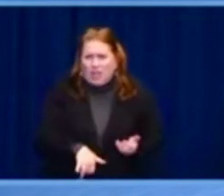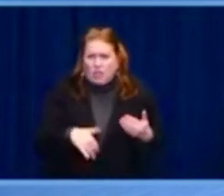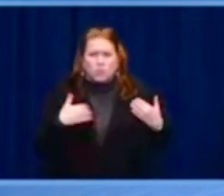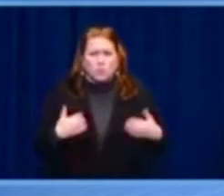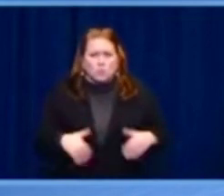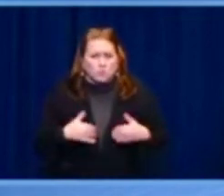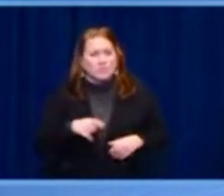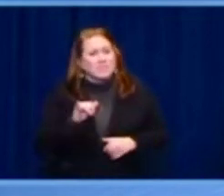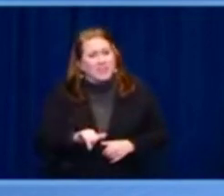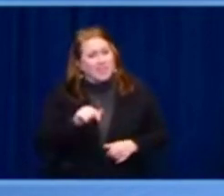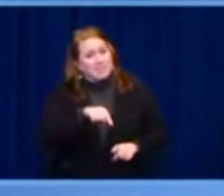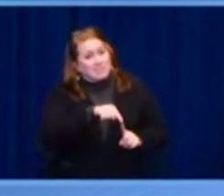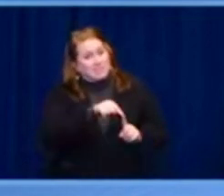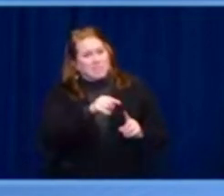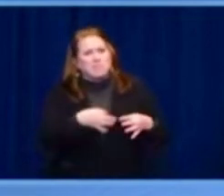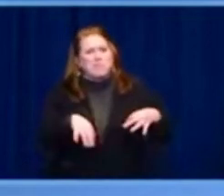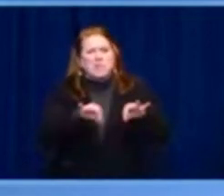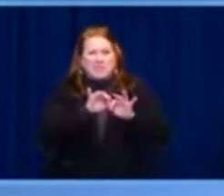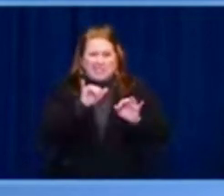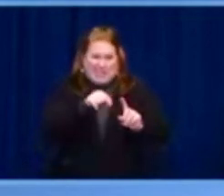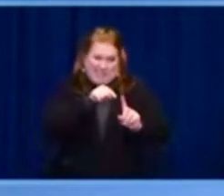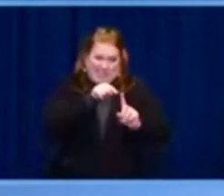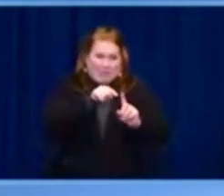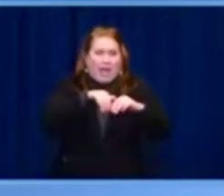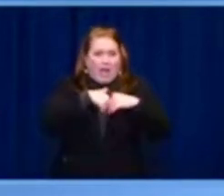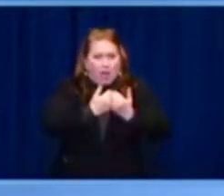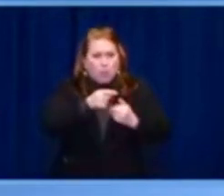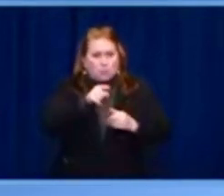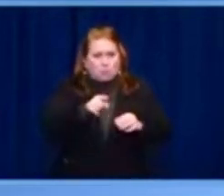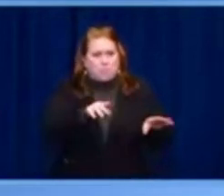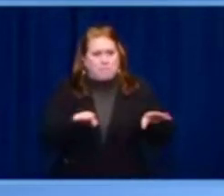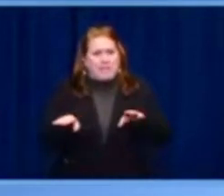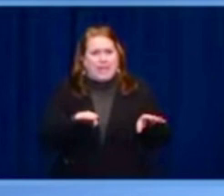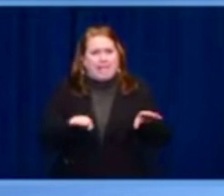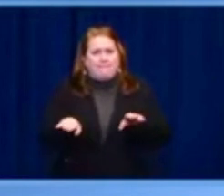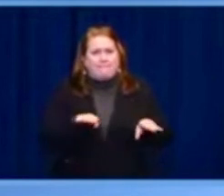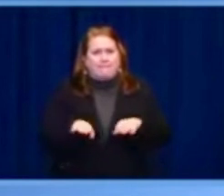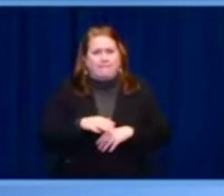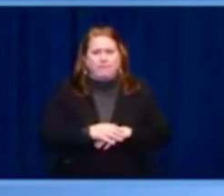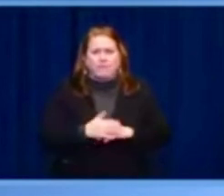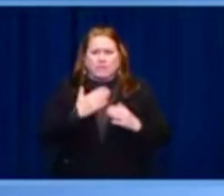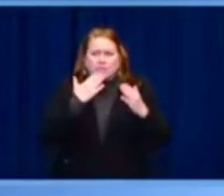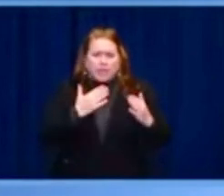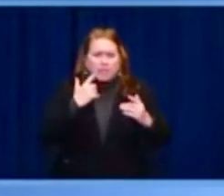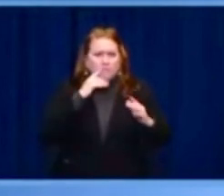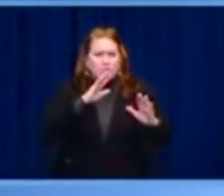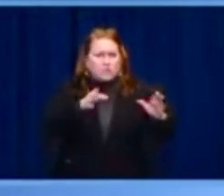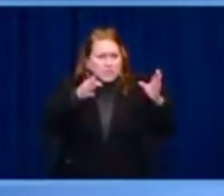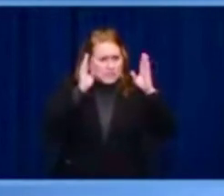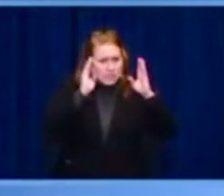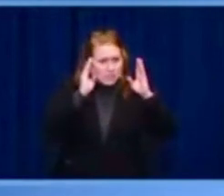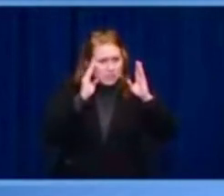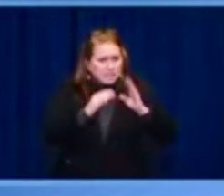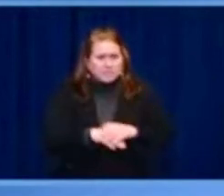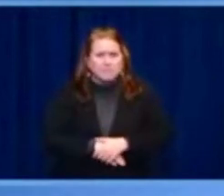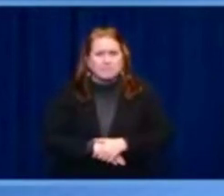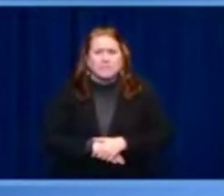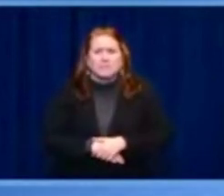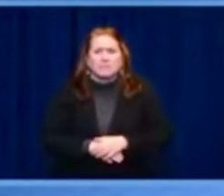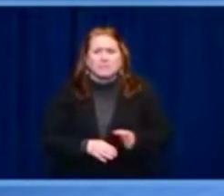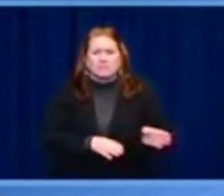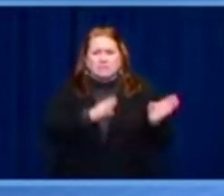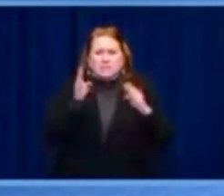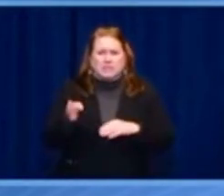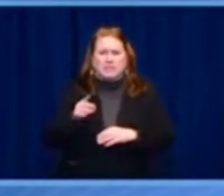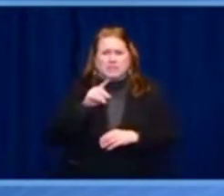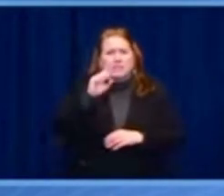determine this time? Will we pass on to our children and